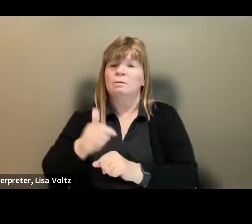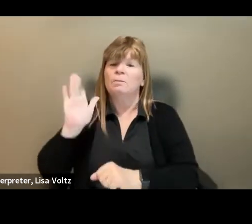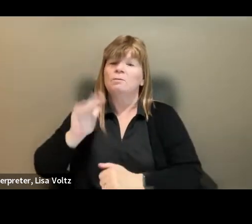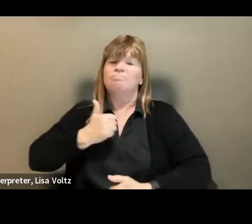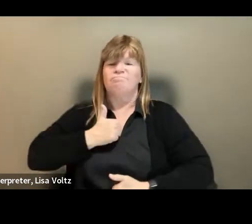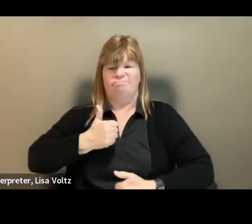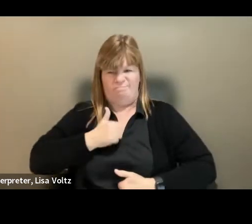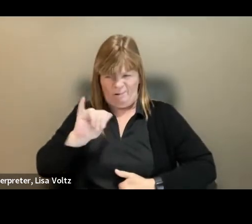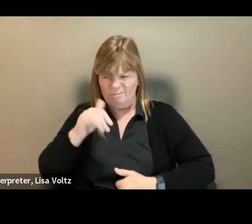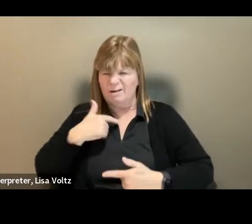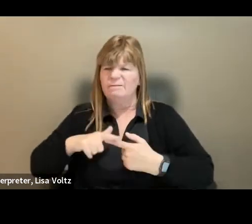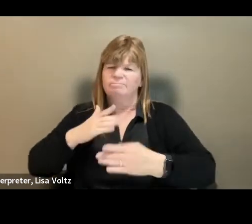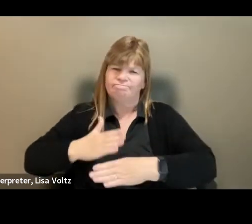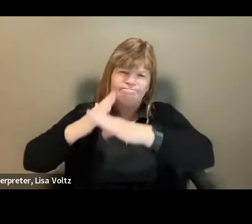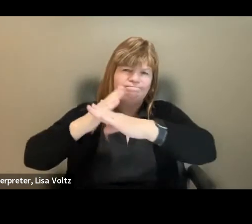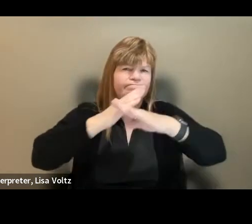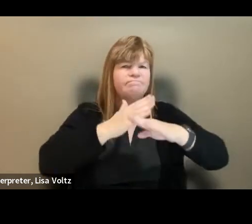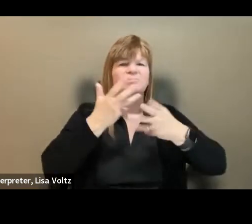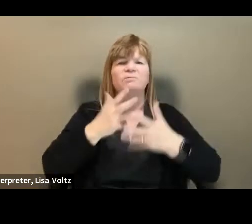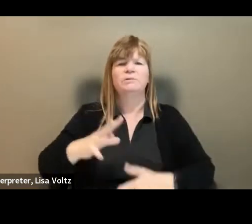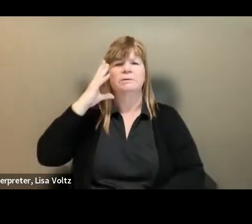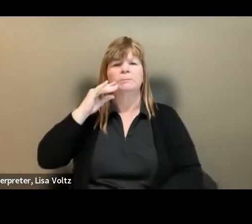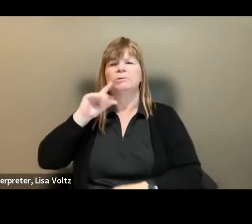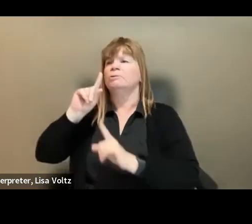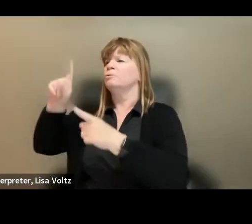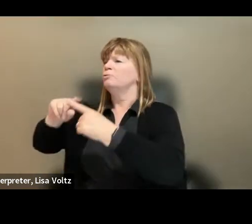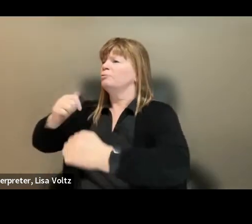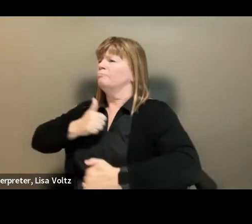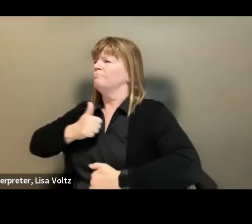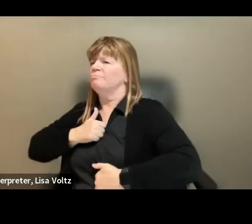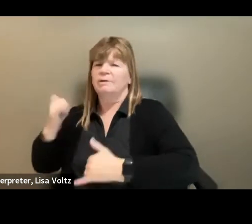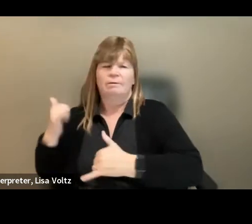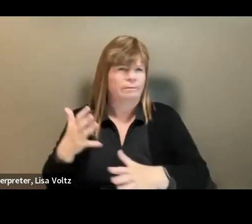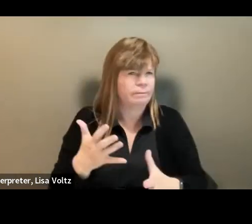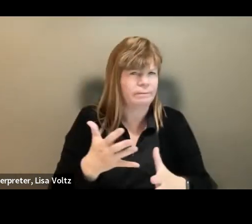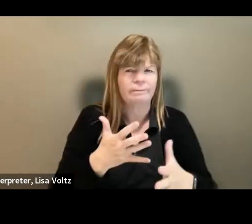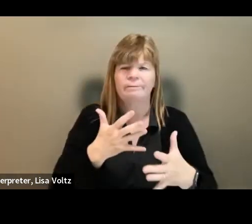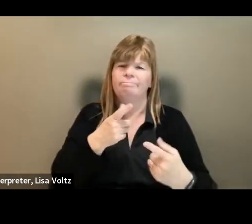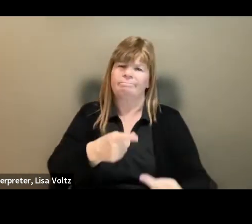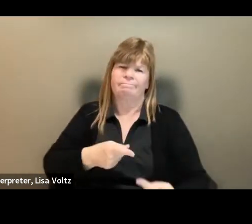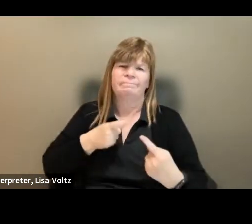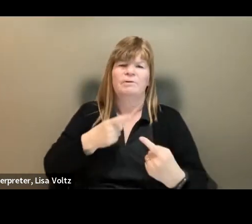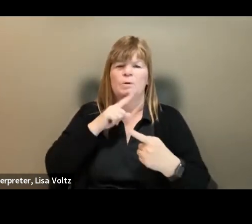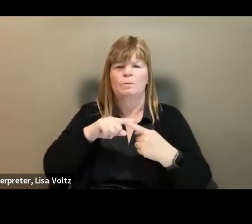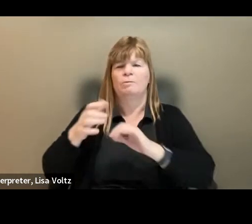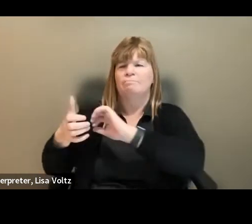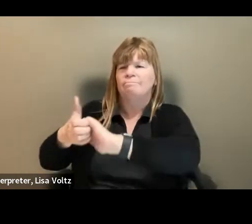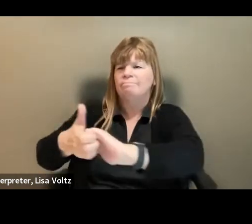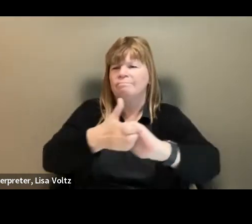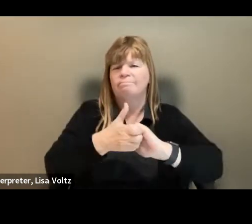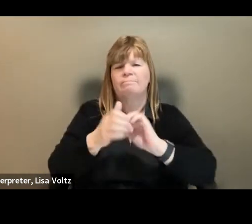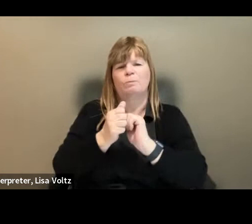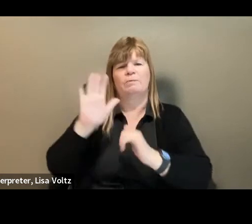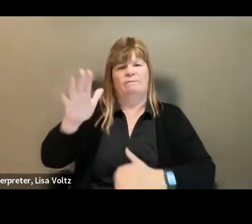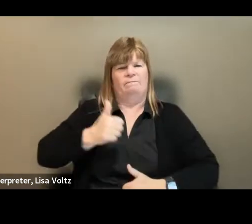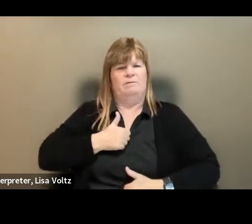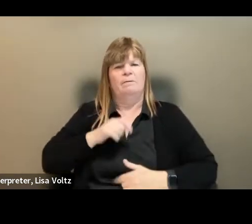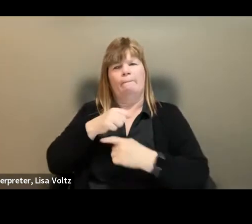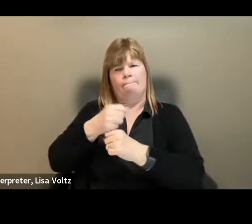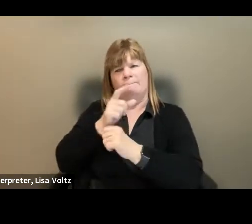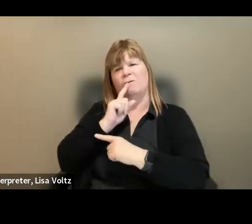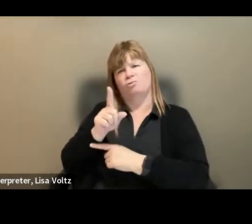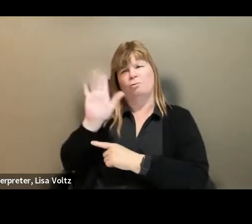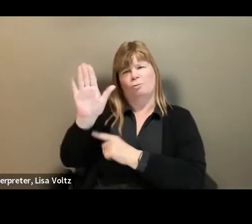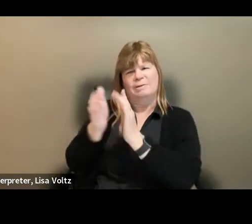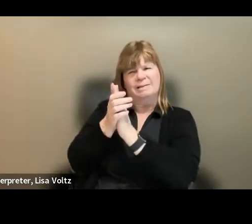barriers to hire after time spent serving our country, and we are collaborating with DOL's Veterans Employment and Training Service to ensure the